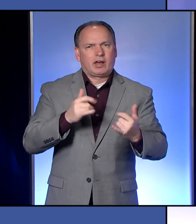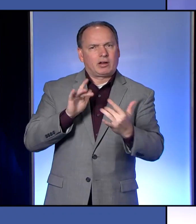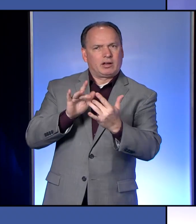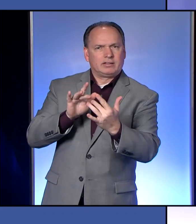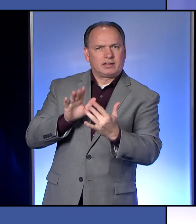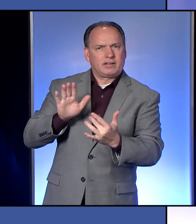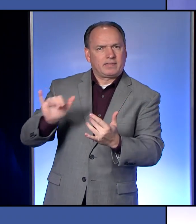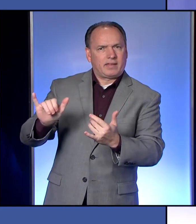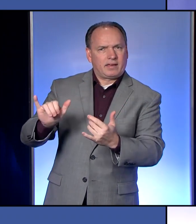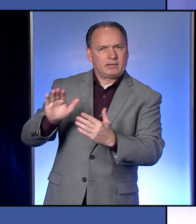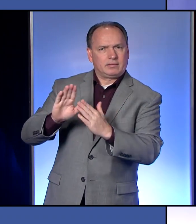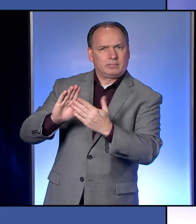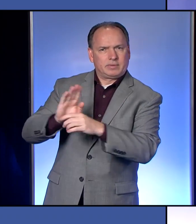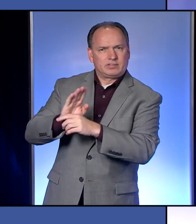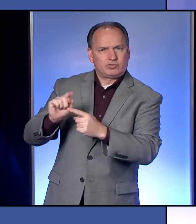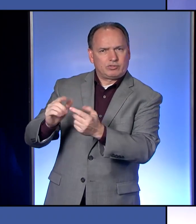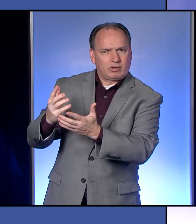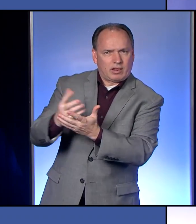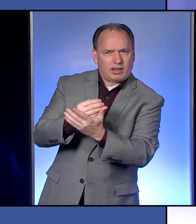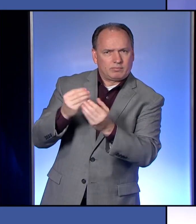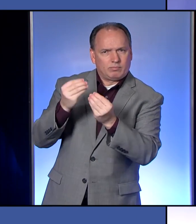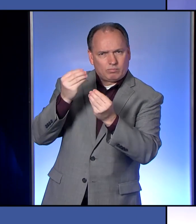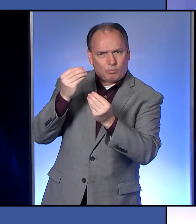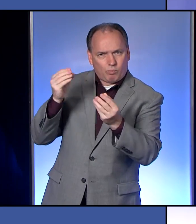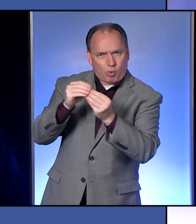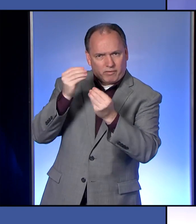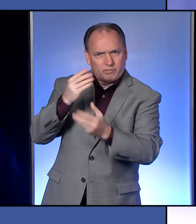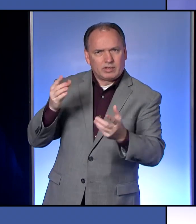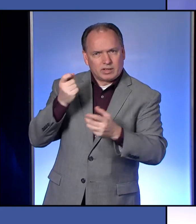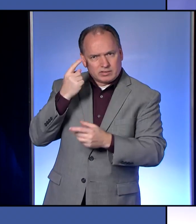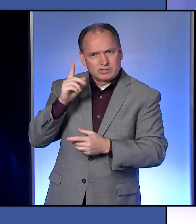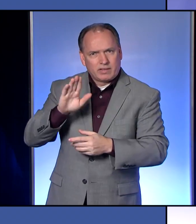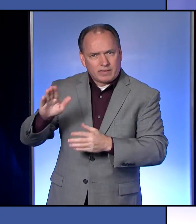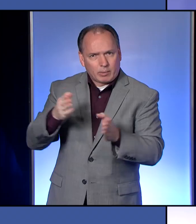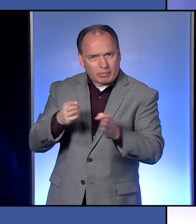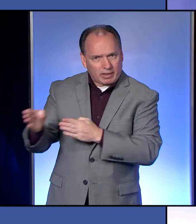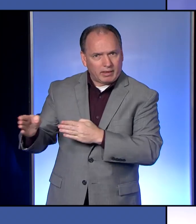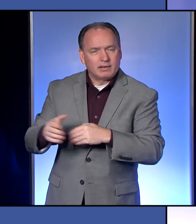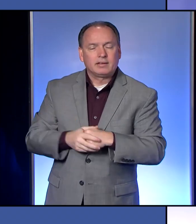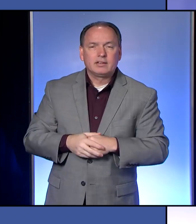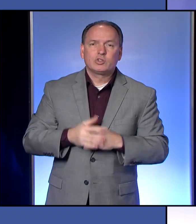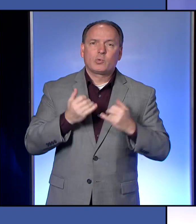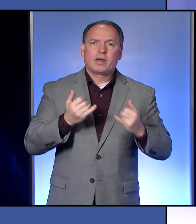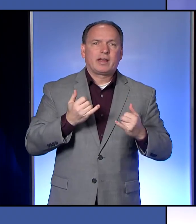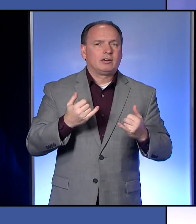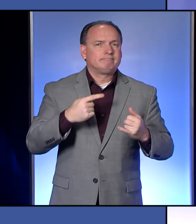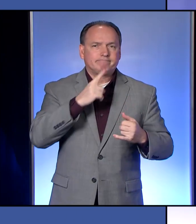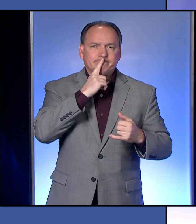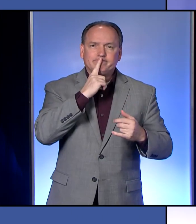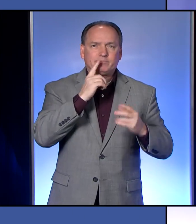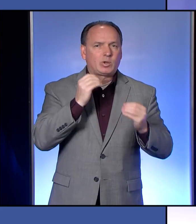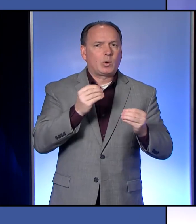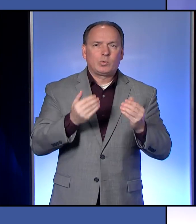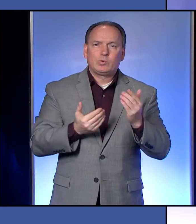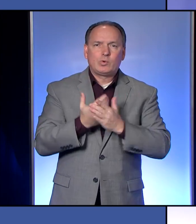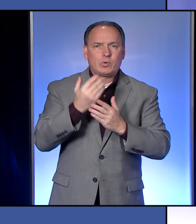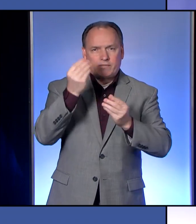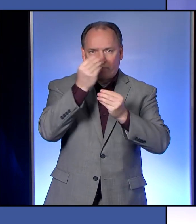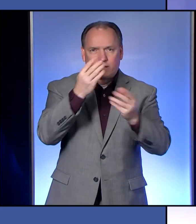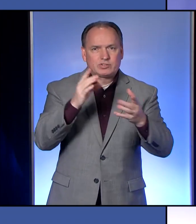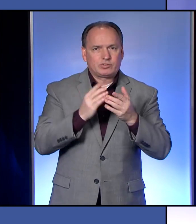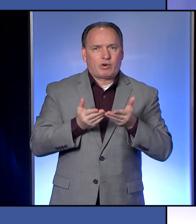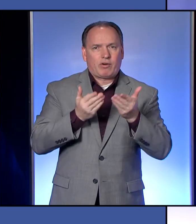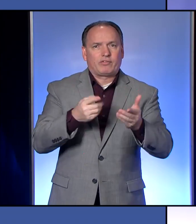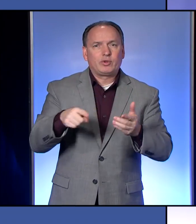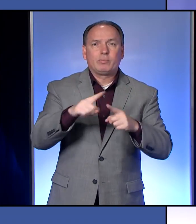corporation to try to gather more information to understand what the plan is. And so at this point, I don't have anything else to offer you